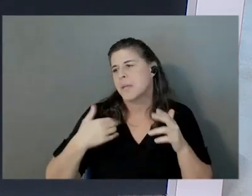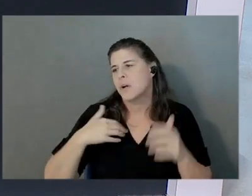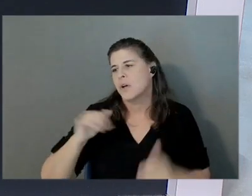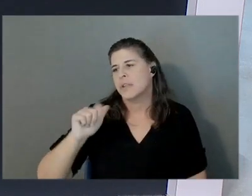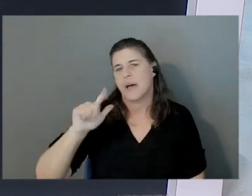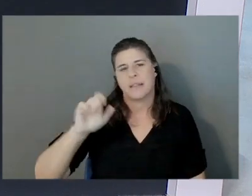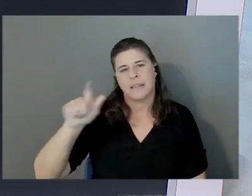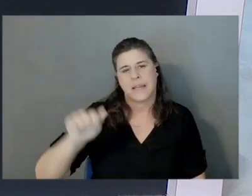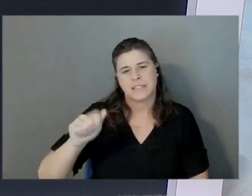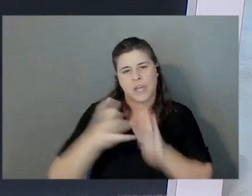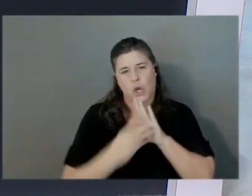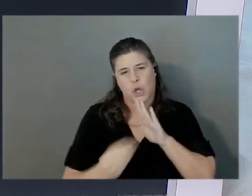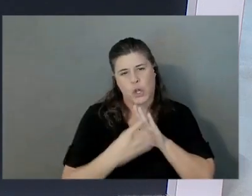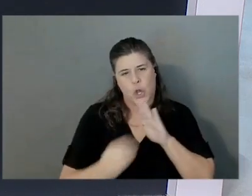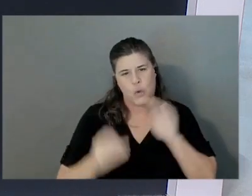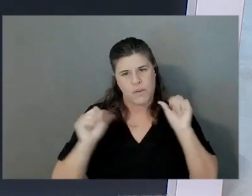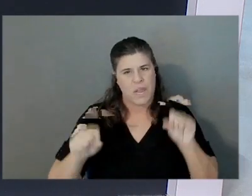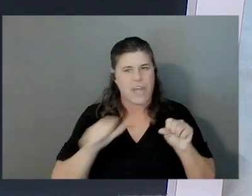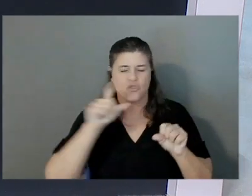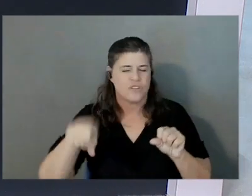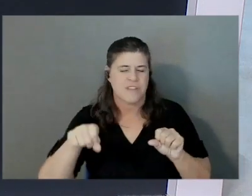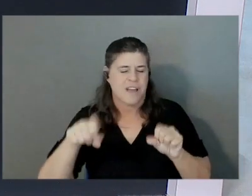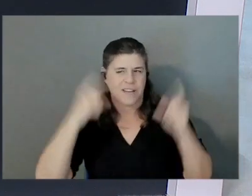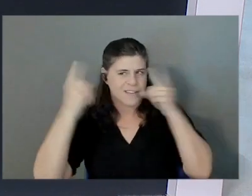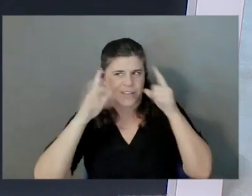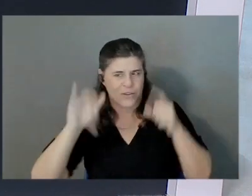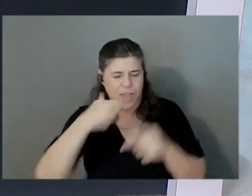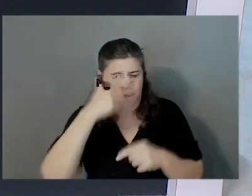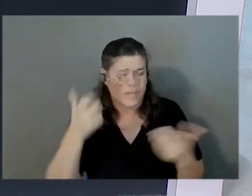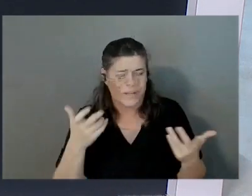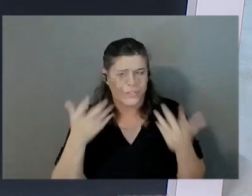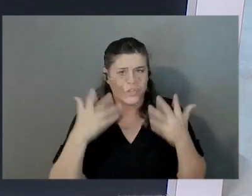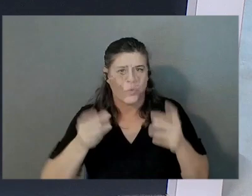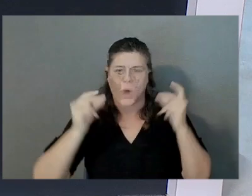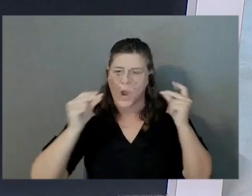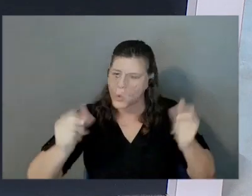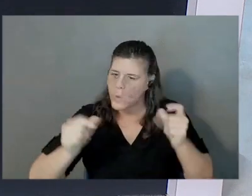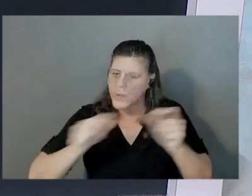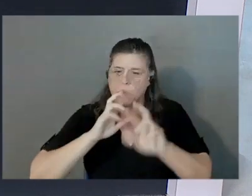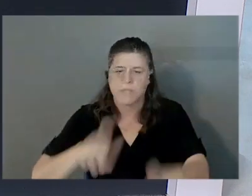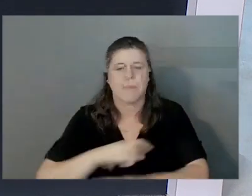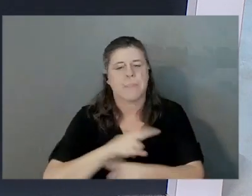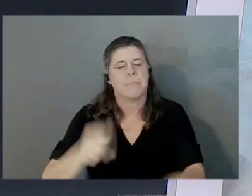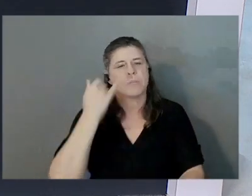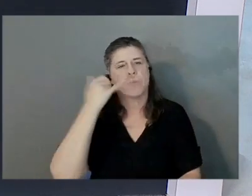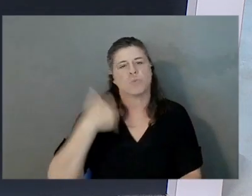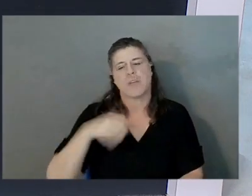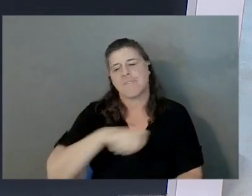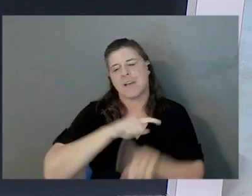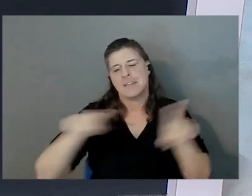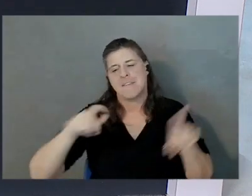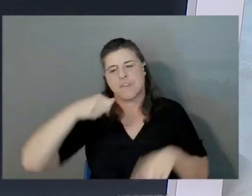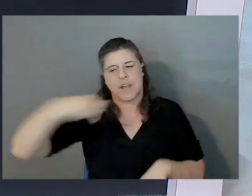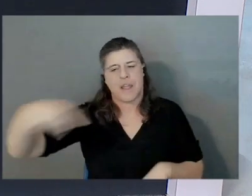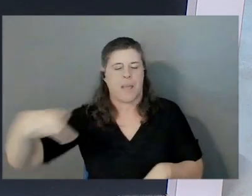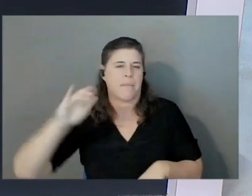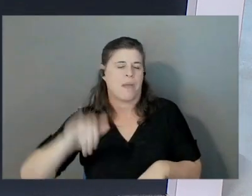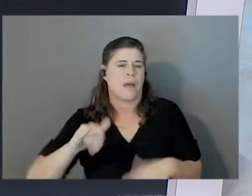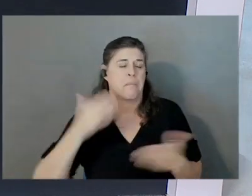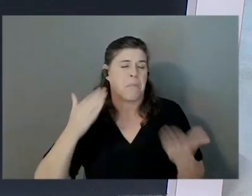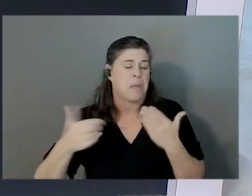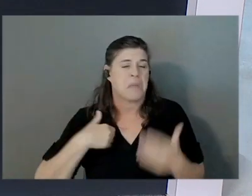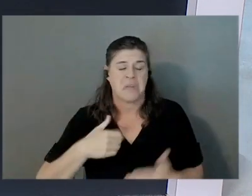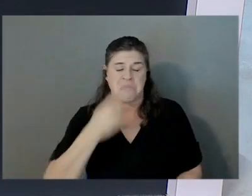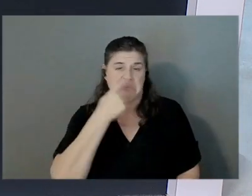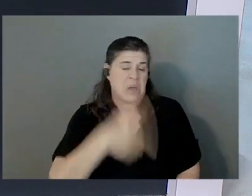then I shouldn't consider this because you want quick responses. But if I had a different application where I didn't mind that,